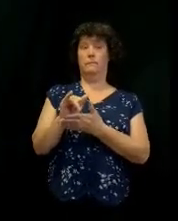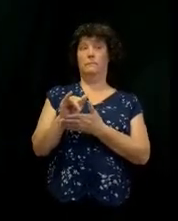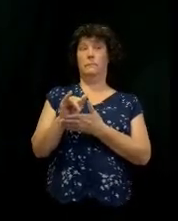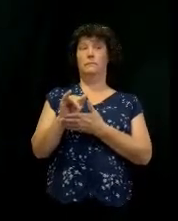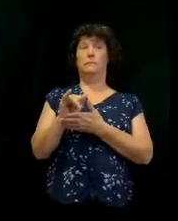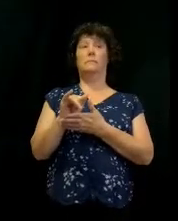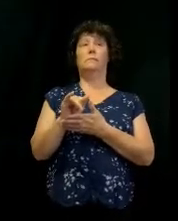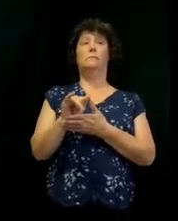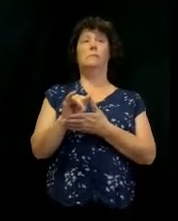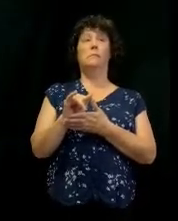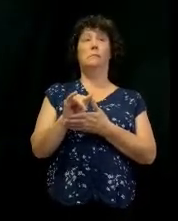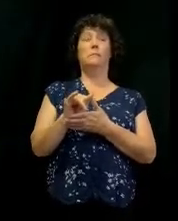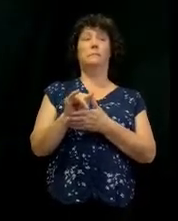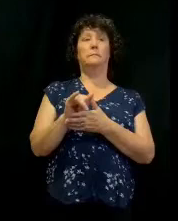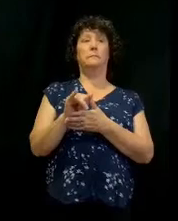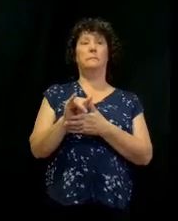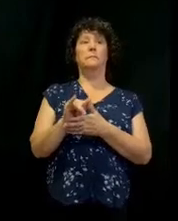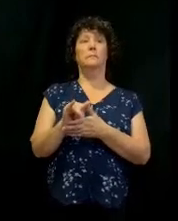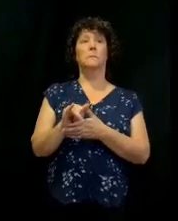Right?